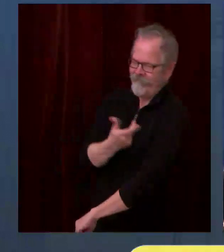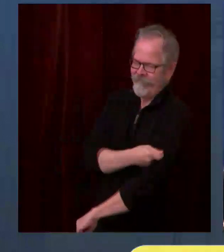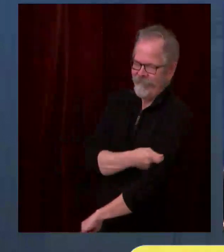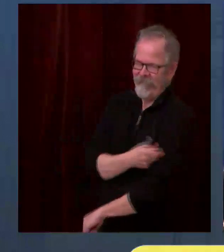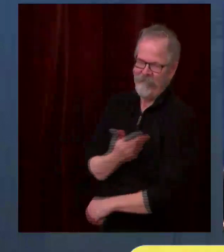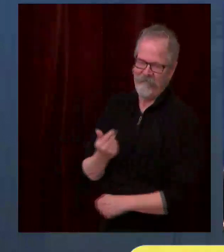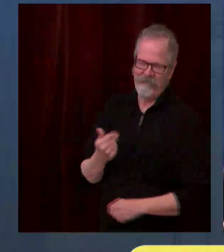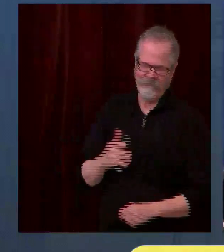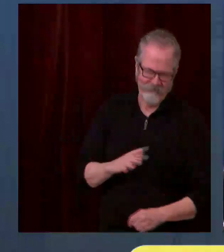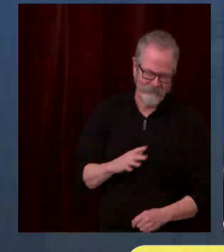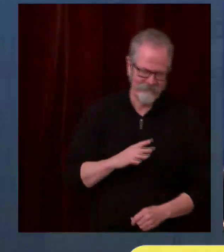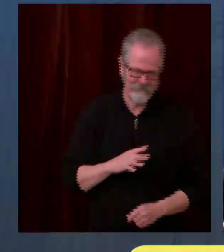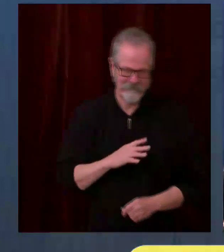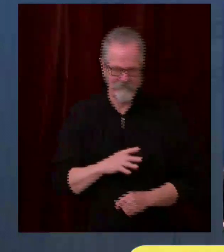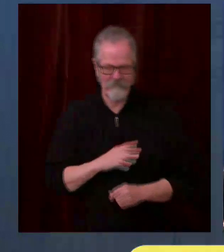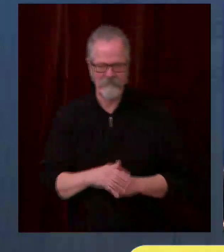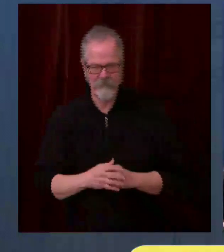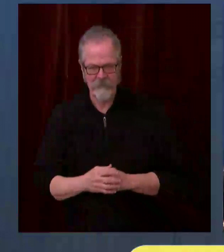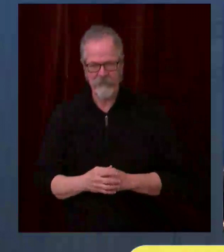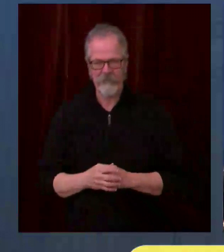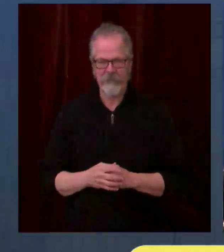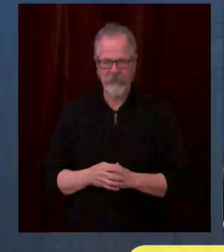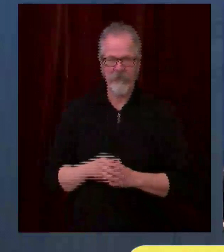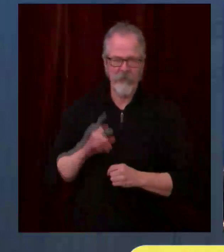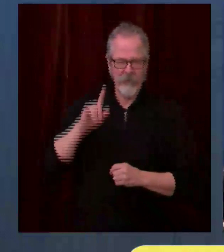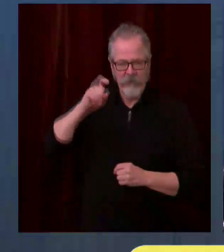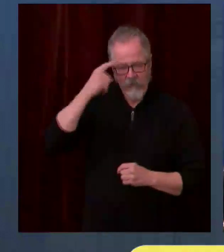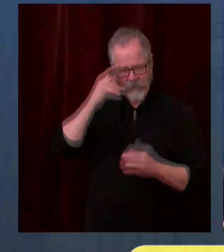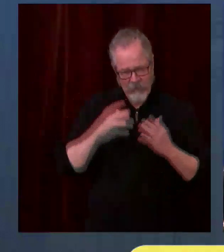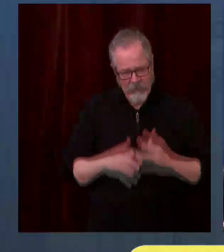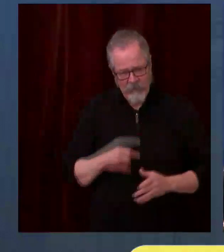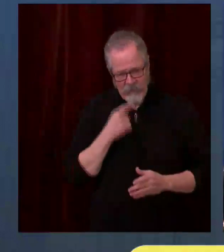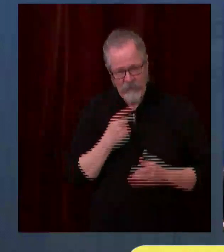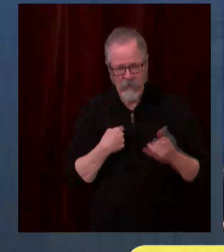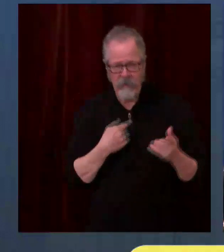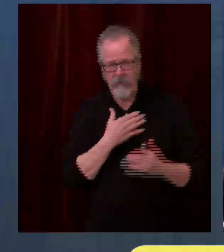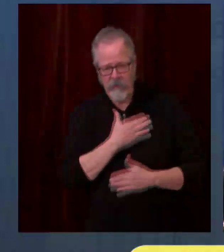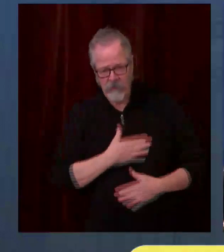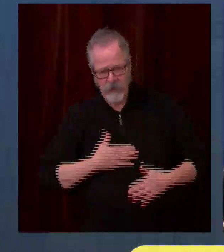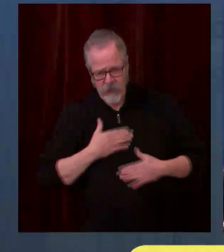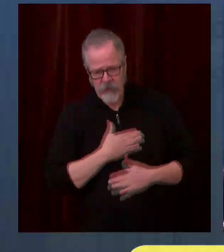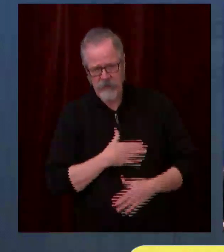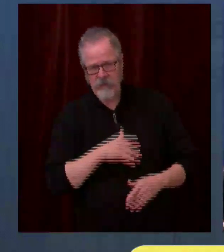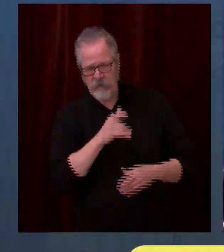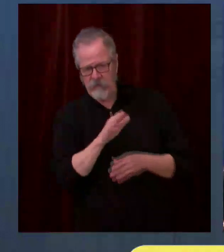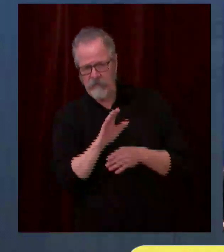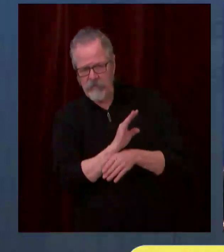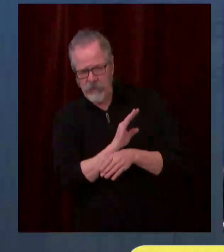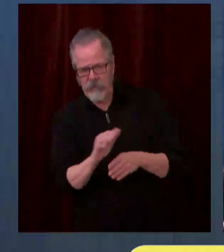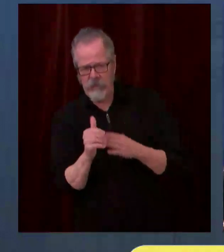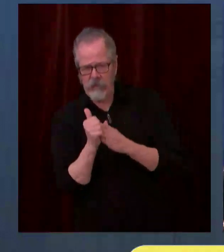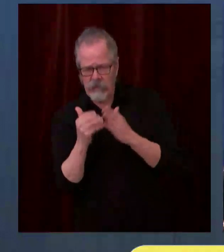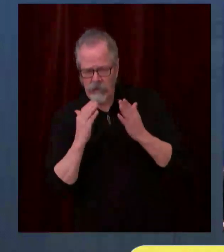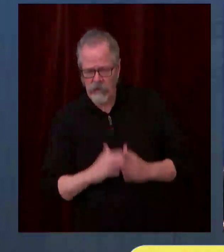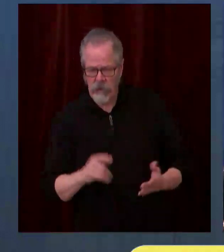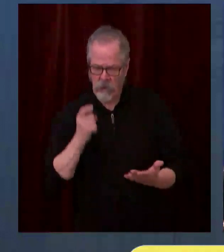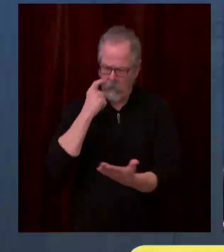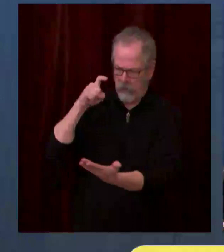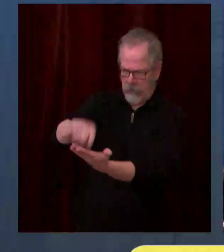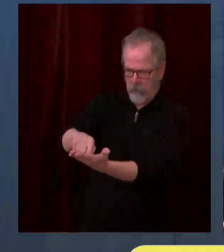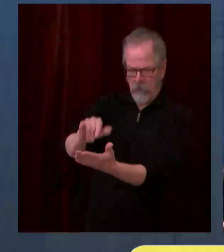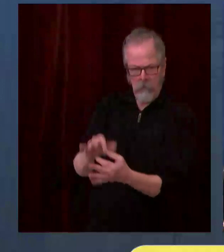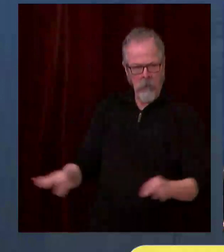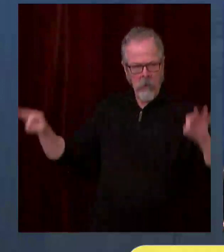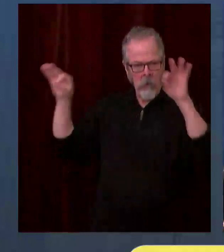who recognize this community effort. So thank you very much and all of your associates. We now have Microsoft President Brad Smith.